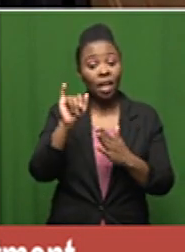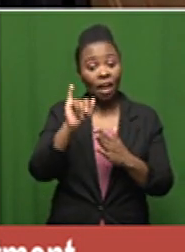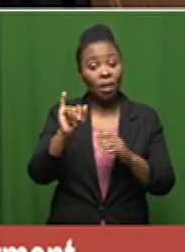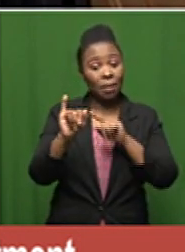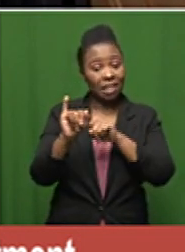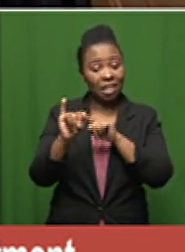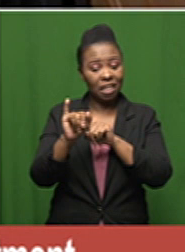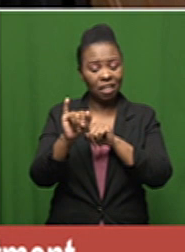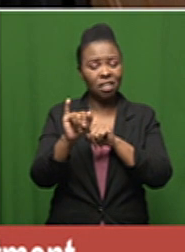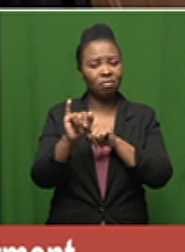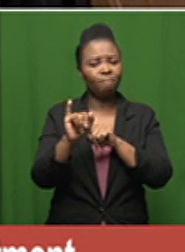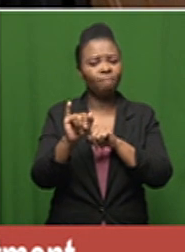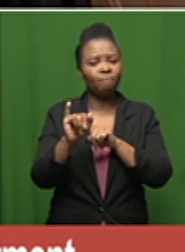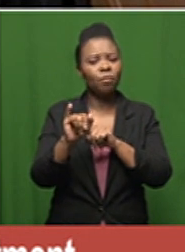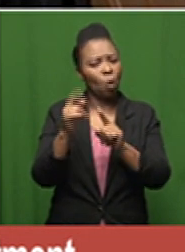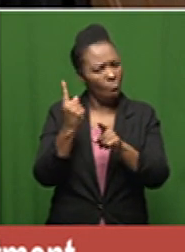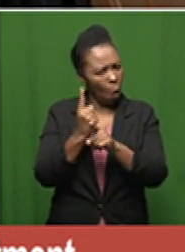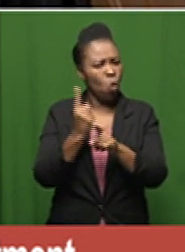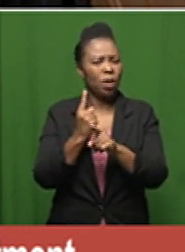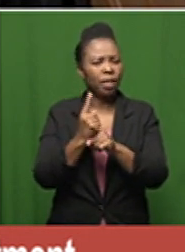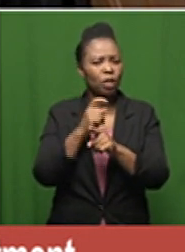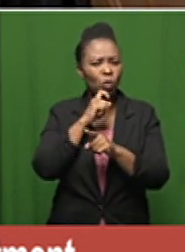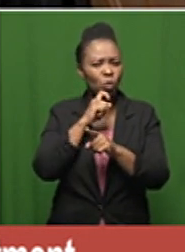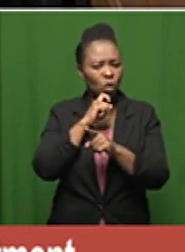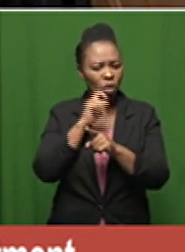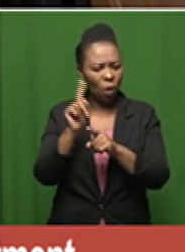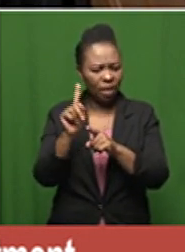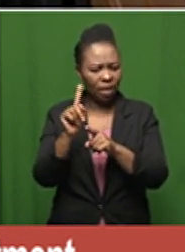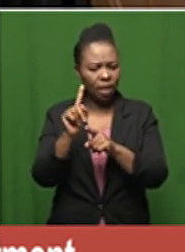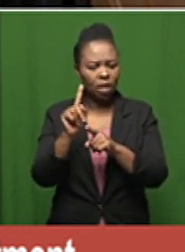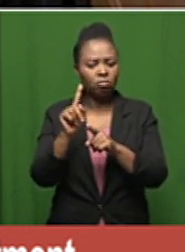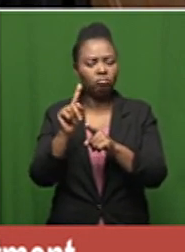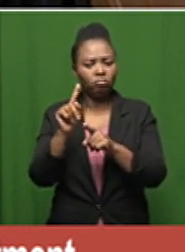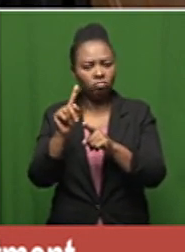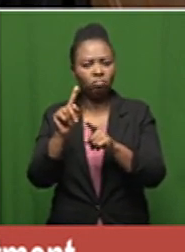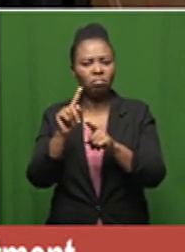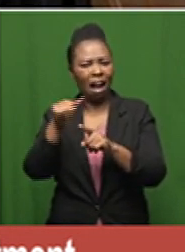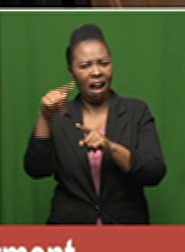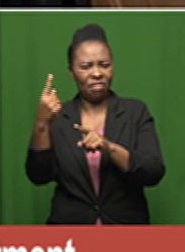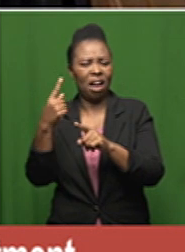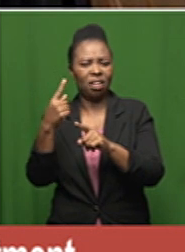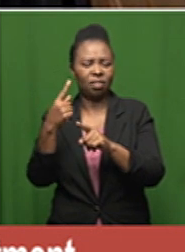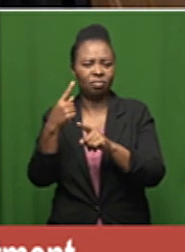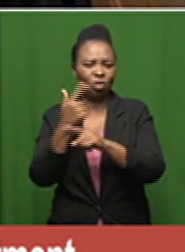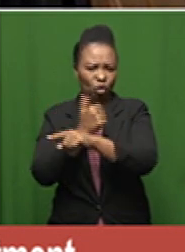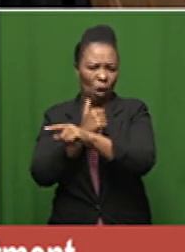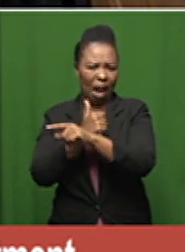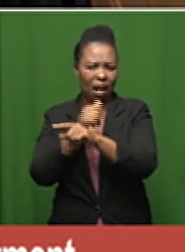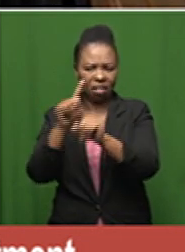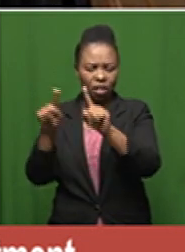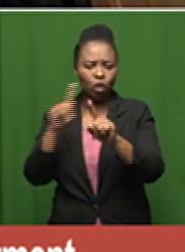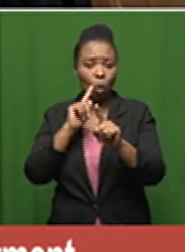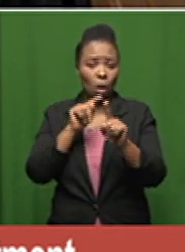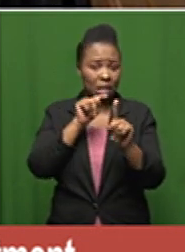which is always used with corticosteroids so which is the one that really